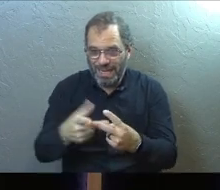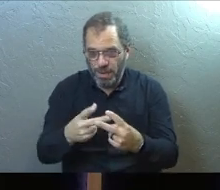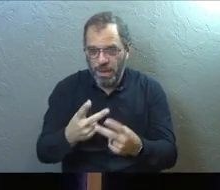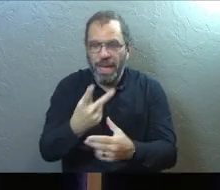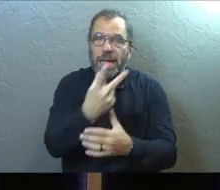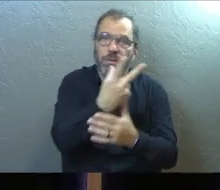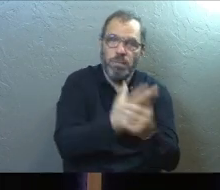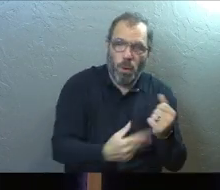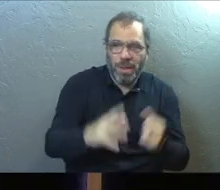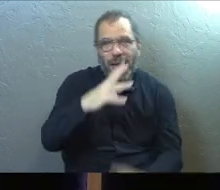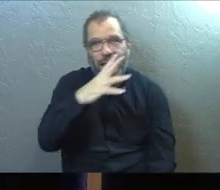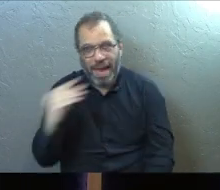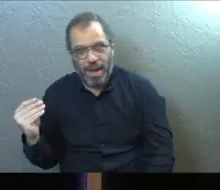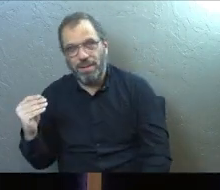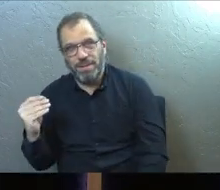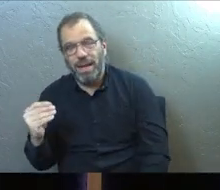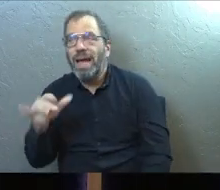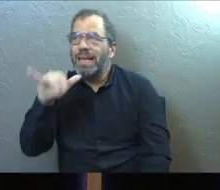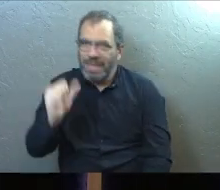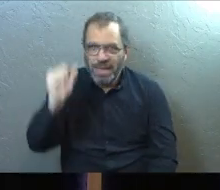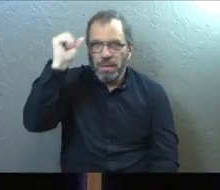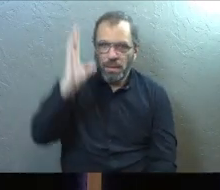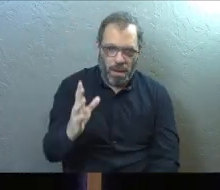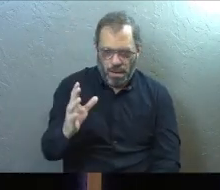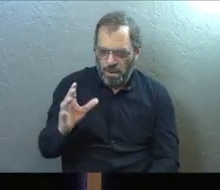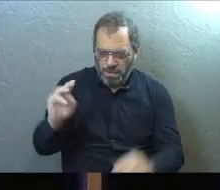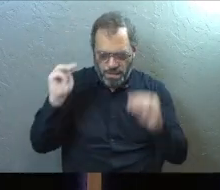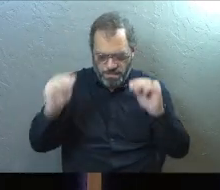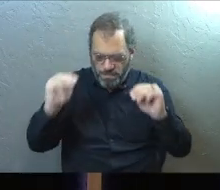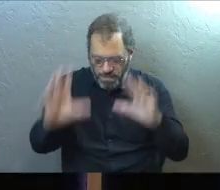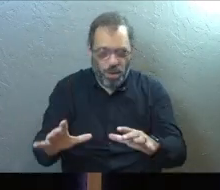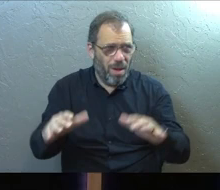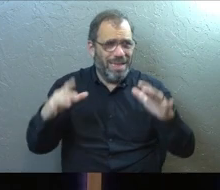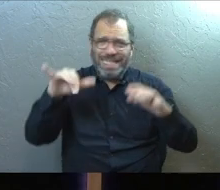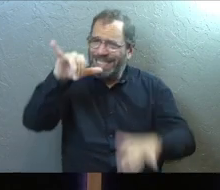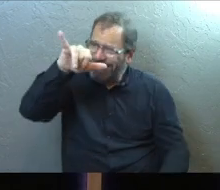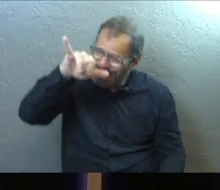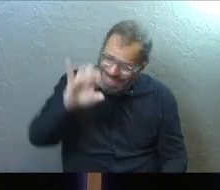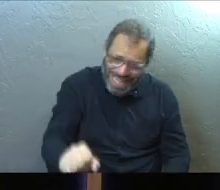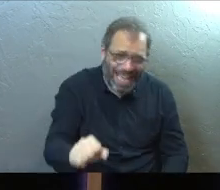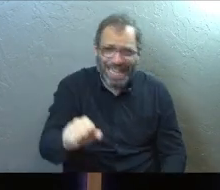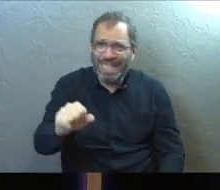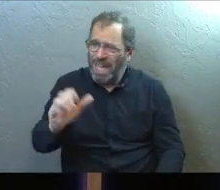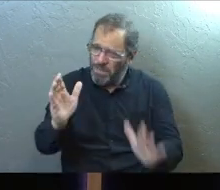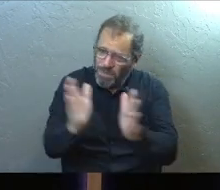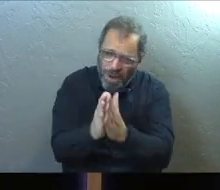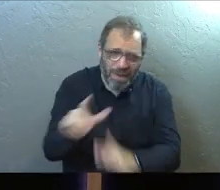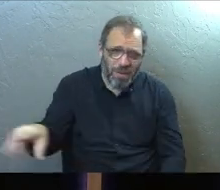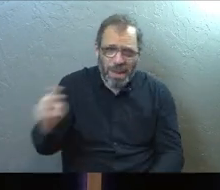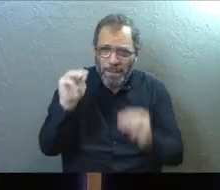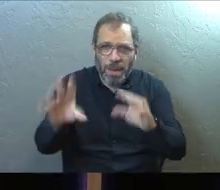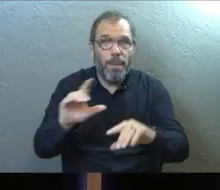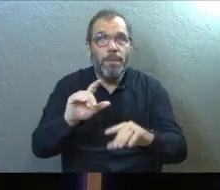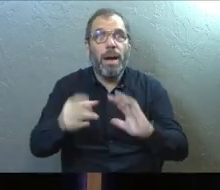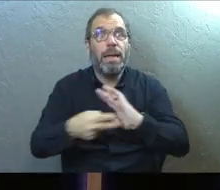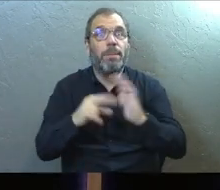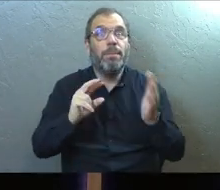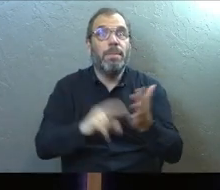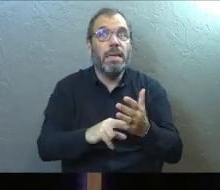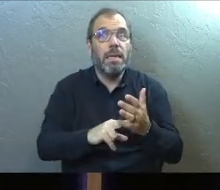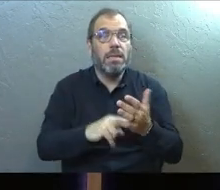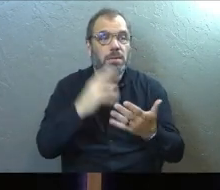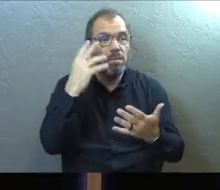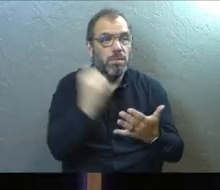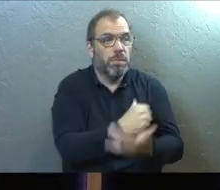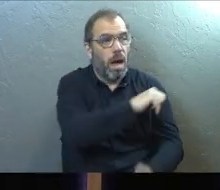both and. Yes, God does miracles. Absolutely. And you should pray for them. But that doesn't mean you don't take